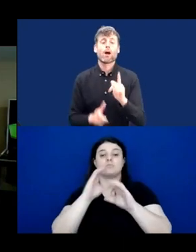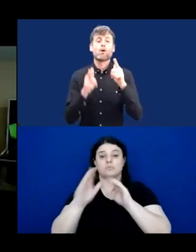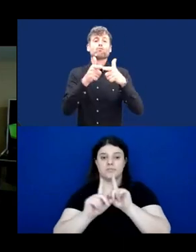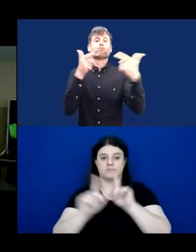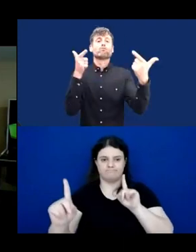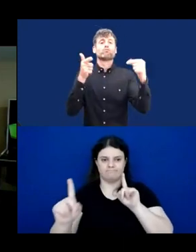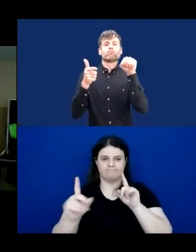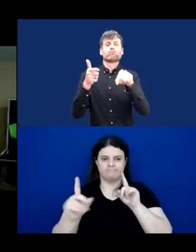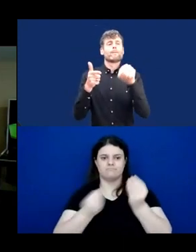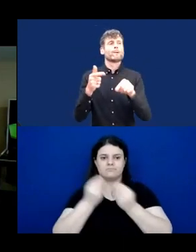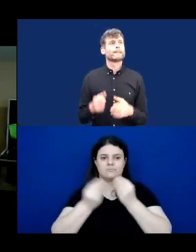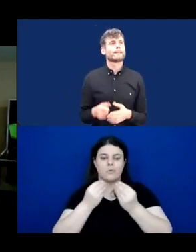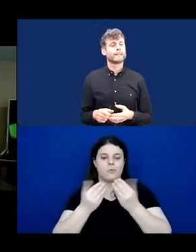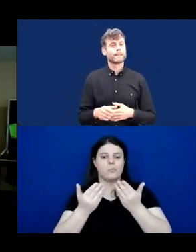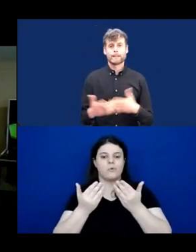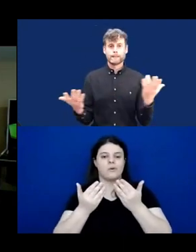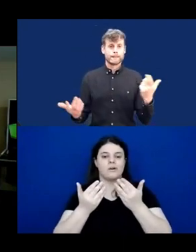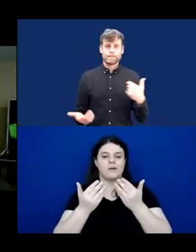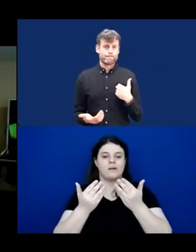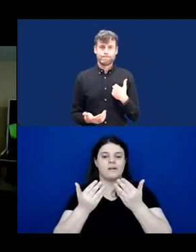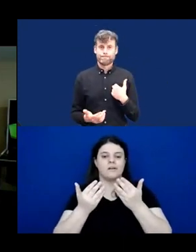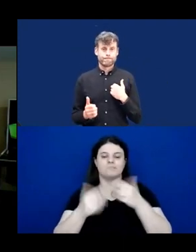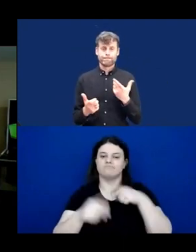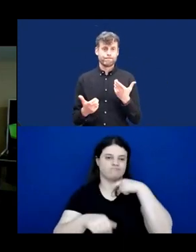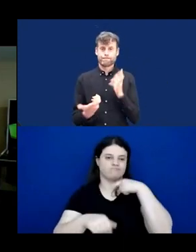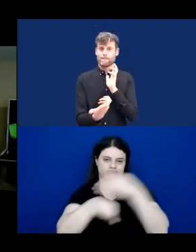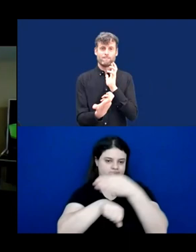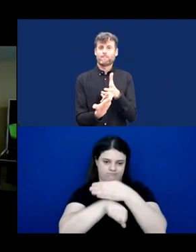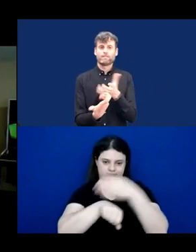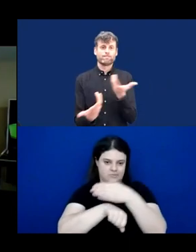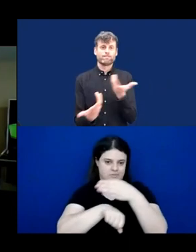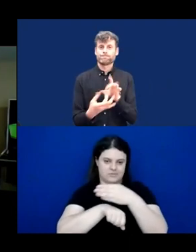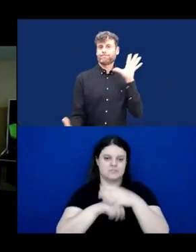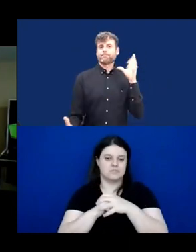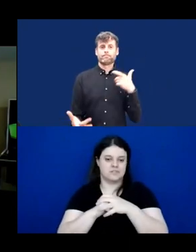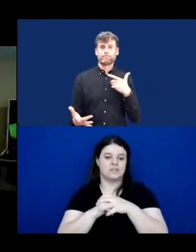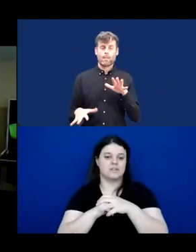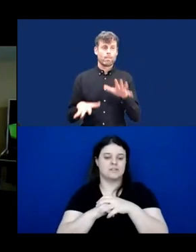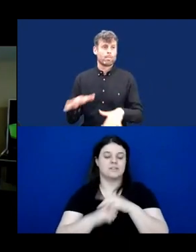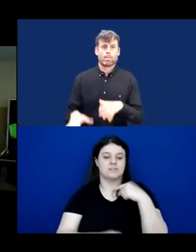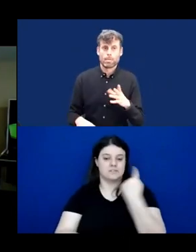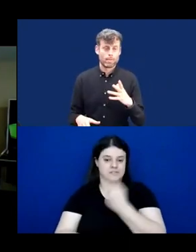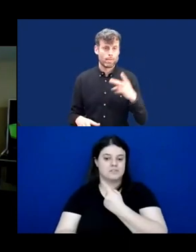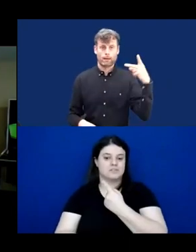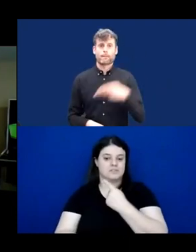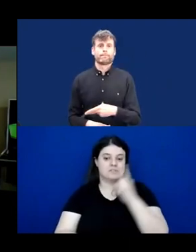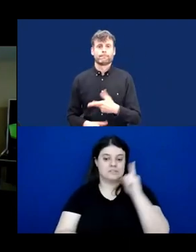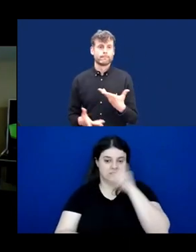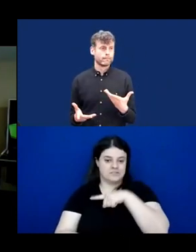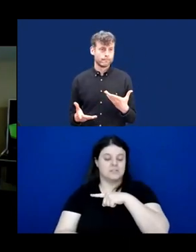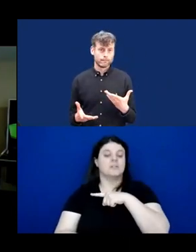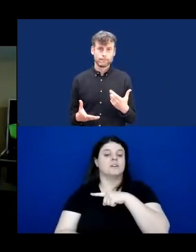really, really inaccessible, right? And it's hurt us tremendously. There is